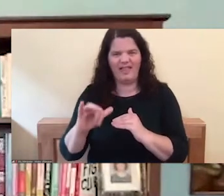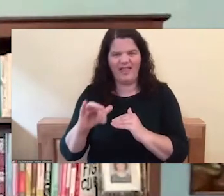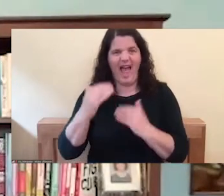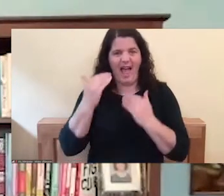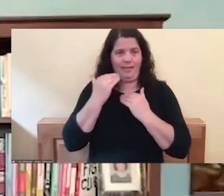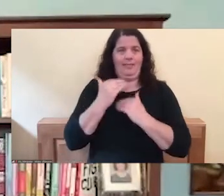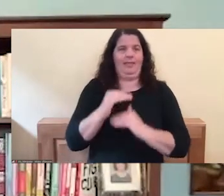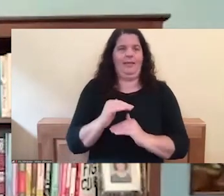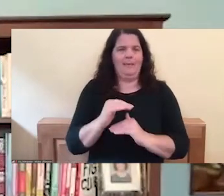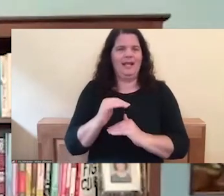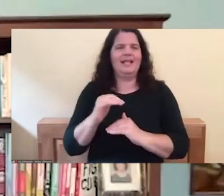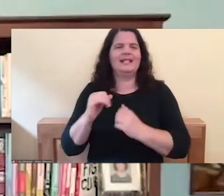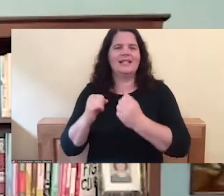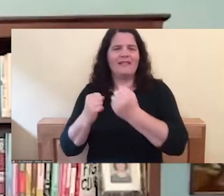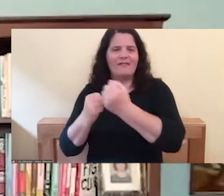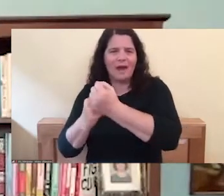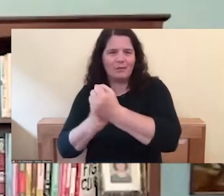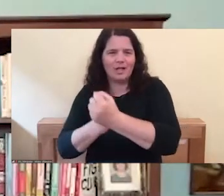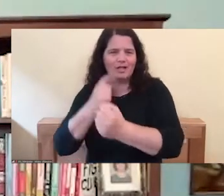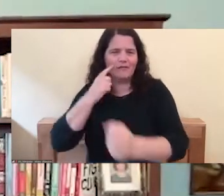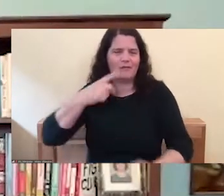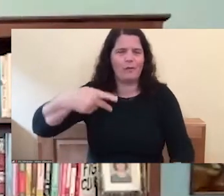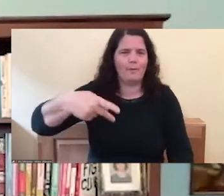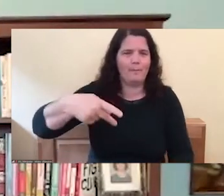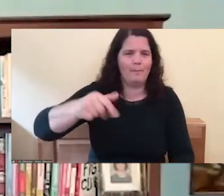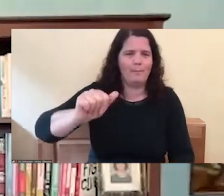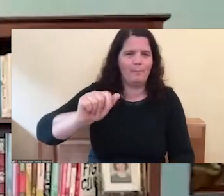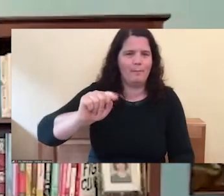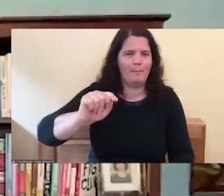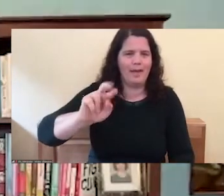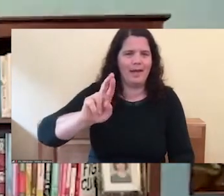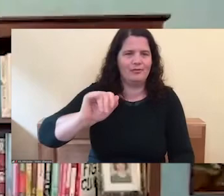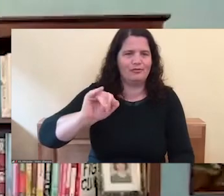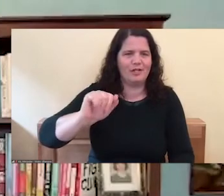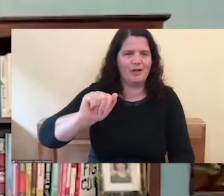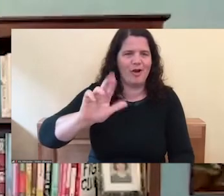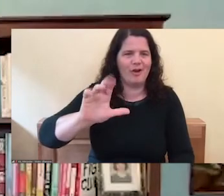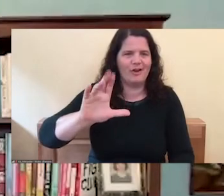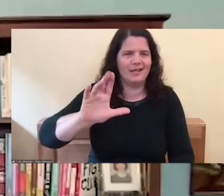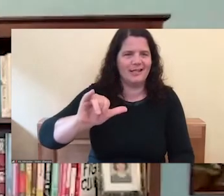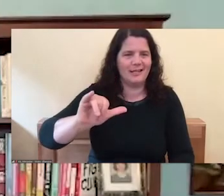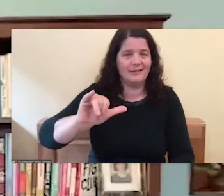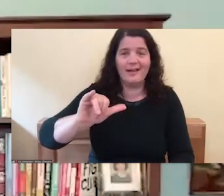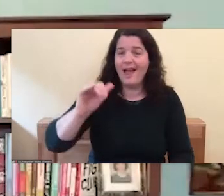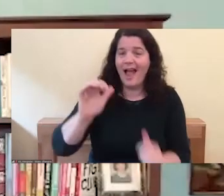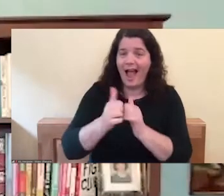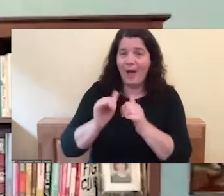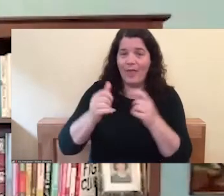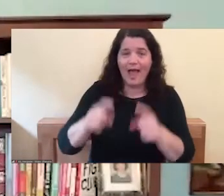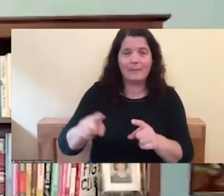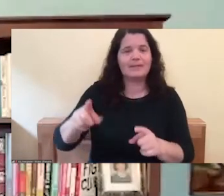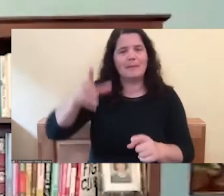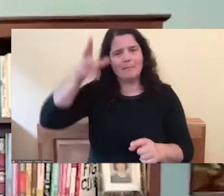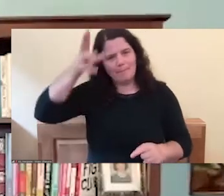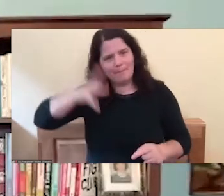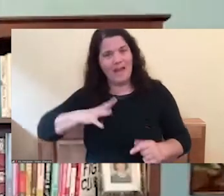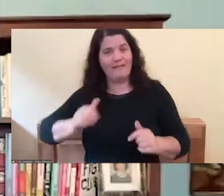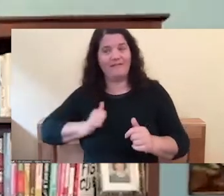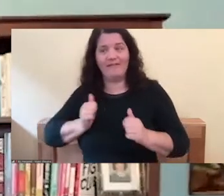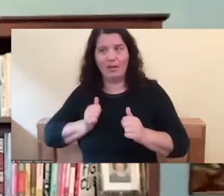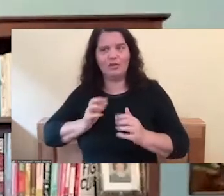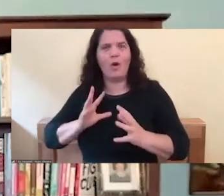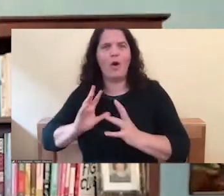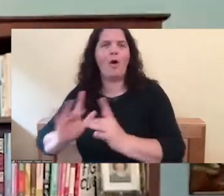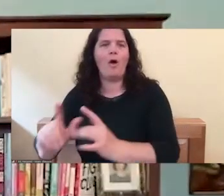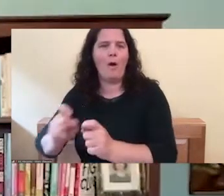One of the ways patriarchy is maintained is by men get the power through their fierceness. And women are consigned to be helpmates